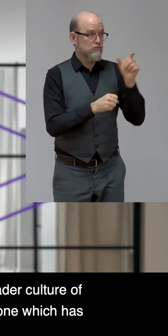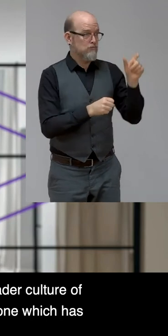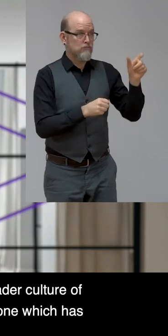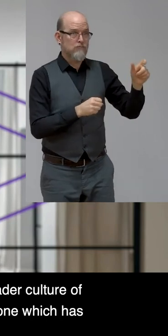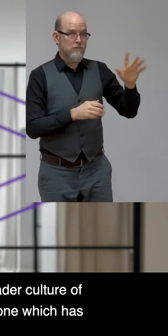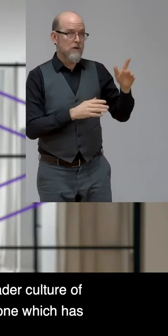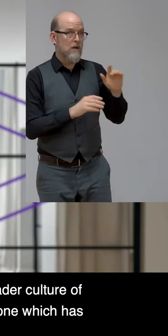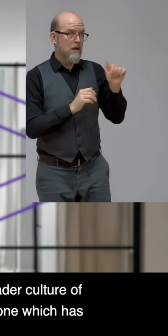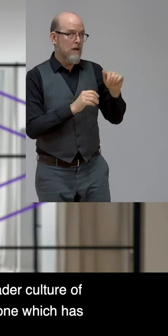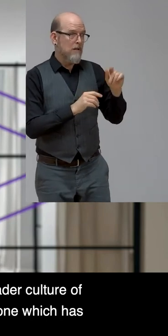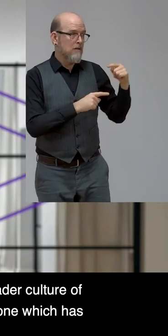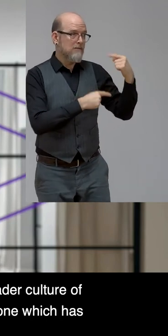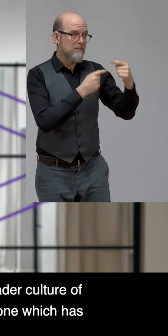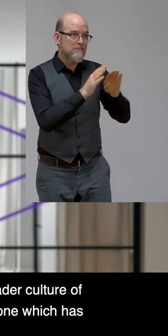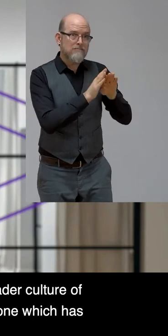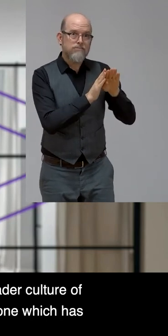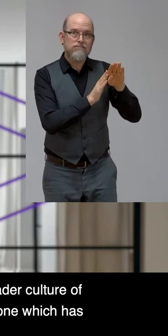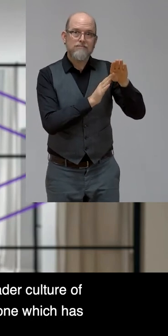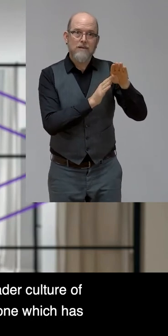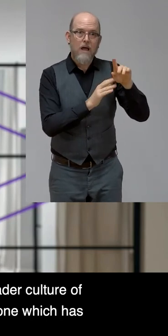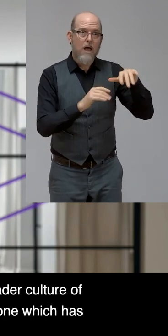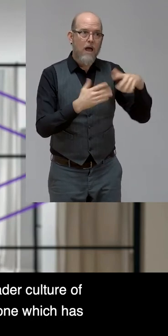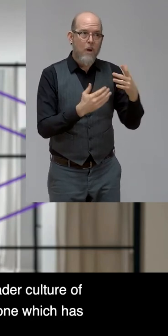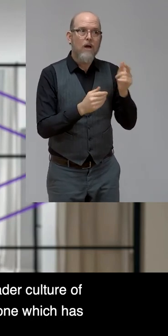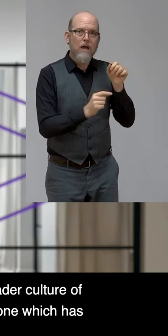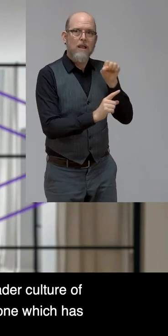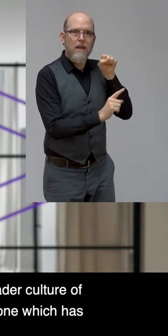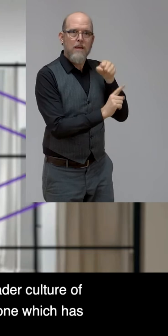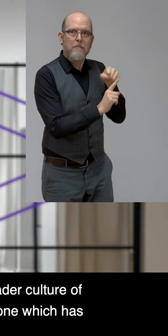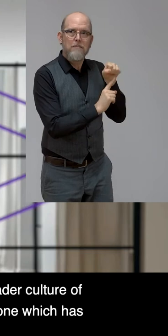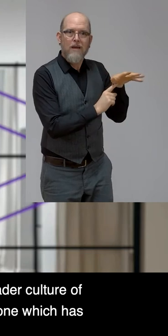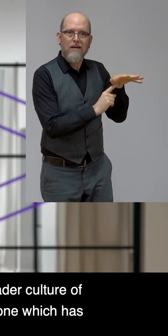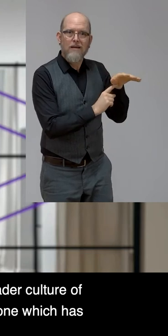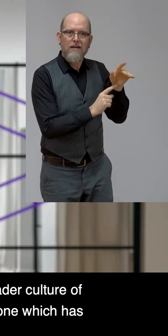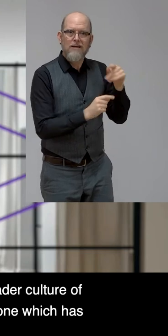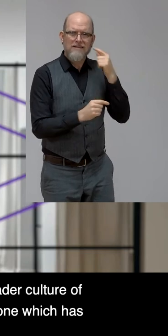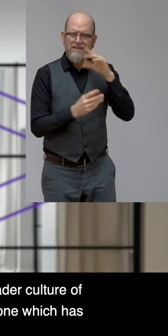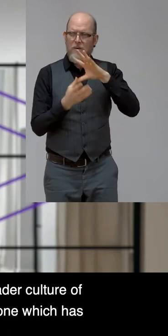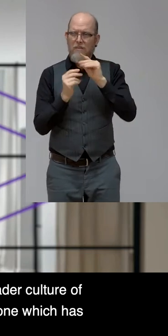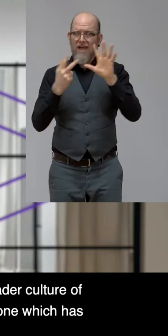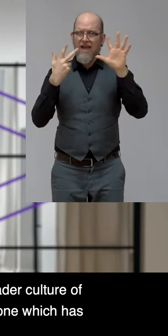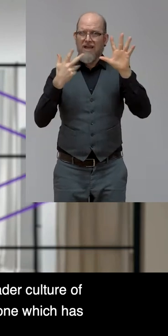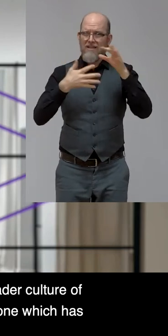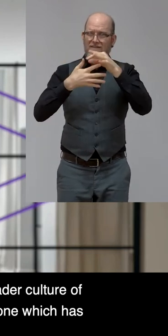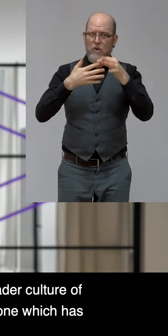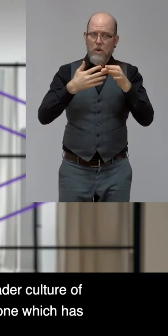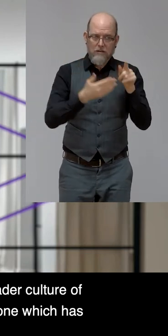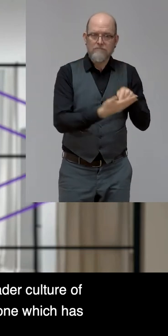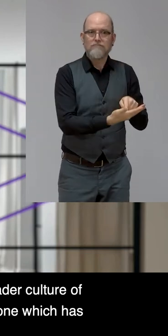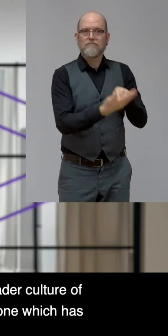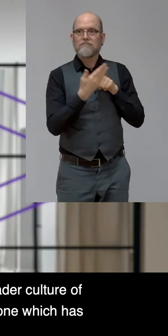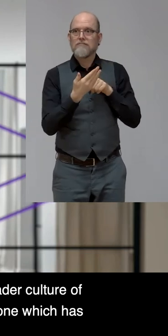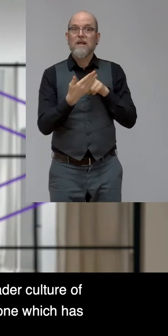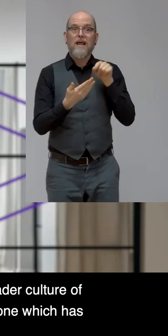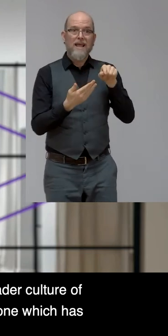I think it's safe to say that, you they also underpin a broader culture of equality. And when we